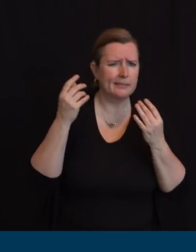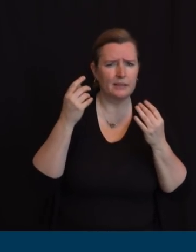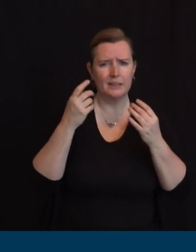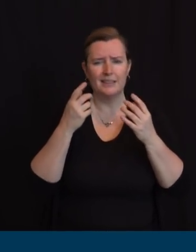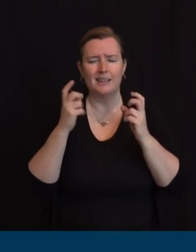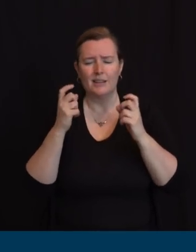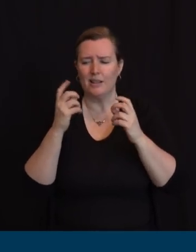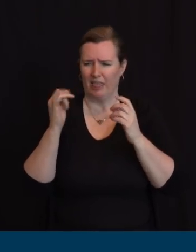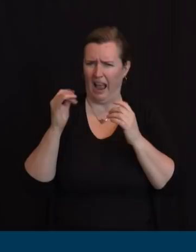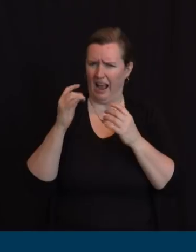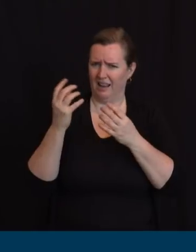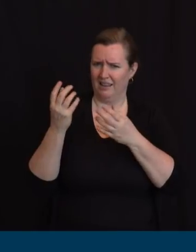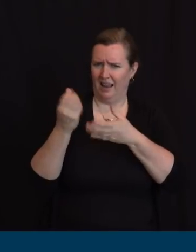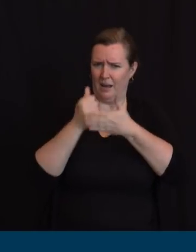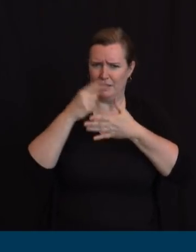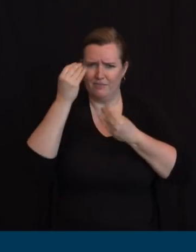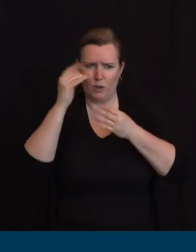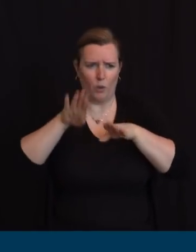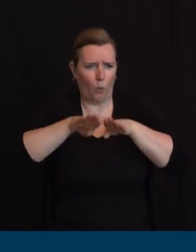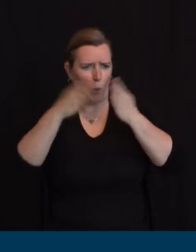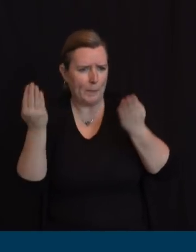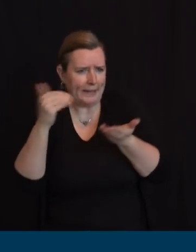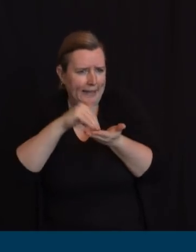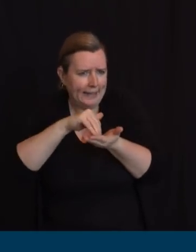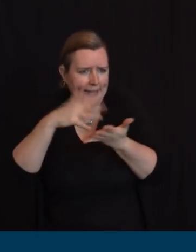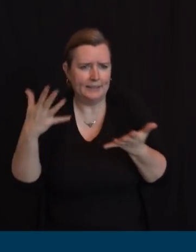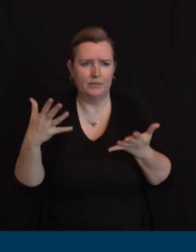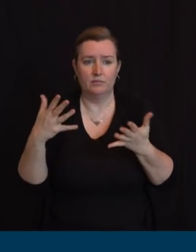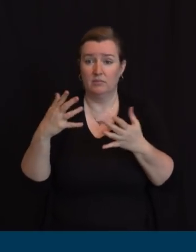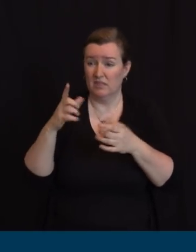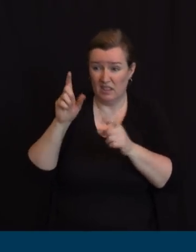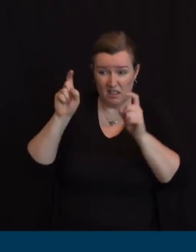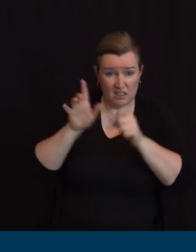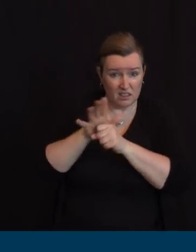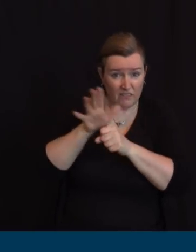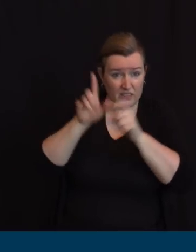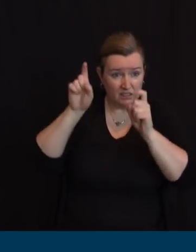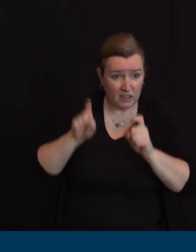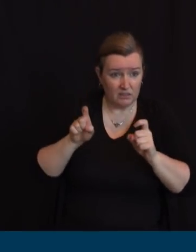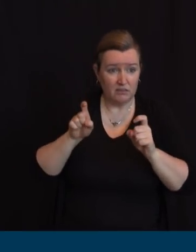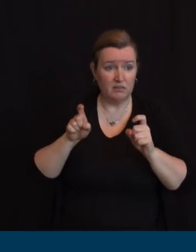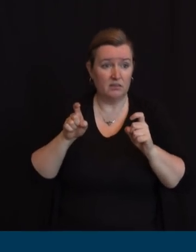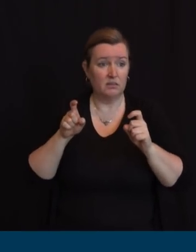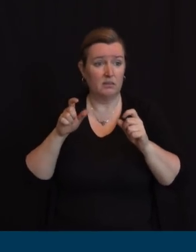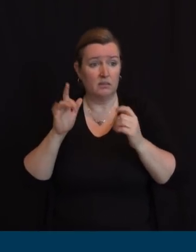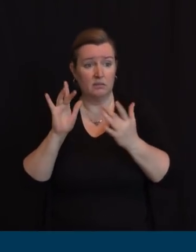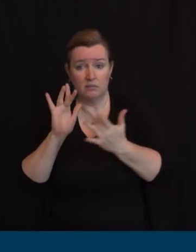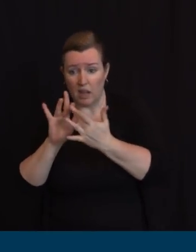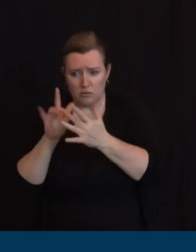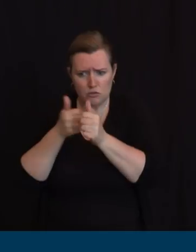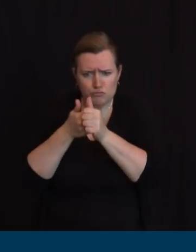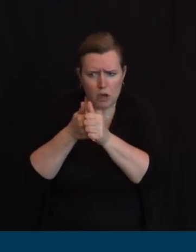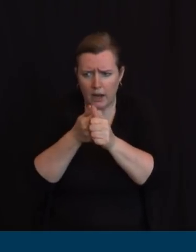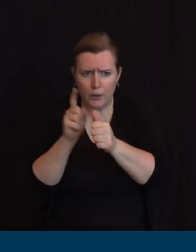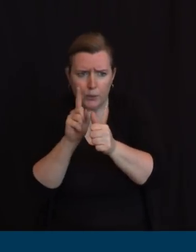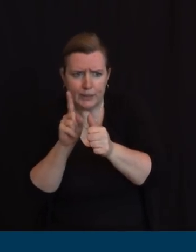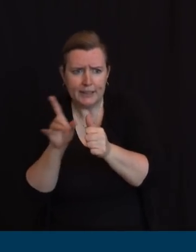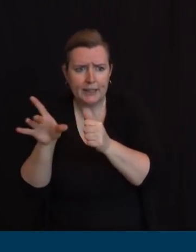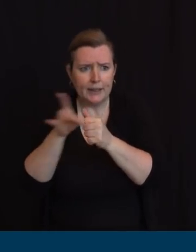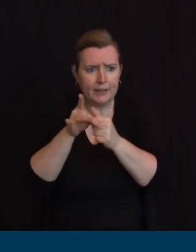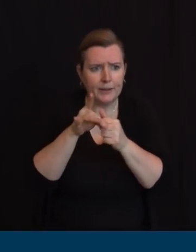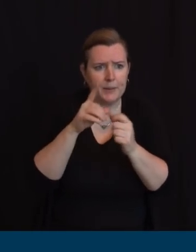particularly testing contact tracing what do you do when you find somebody how do you quarantine quickly